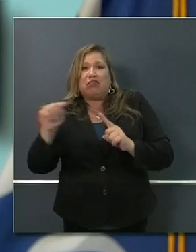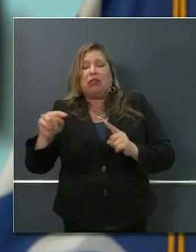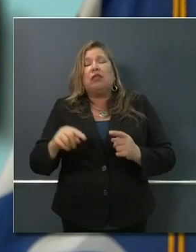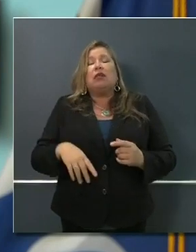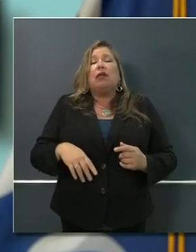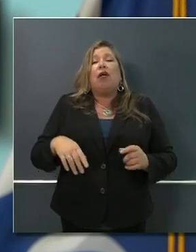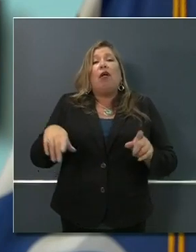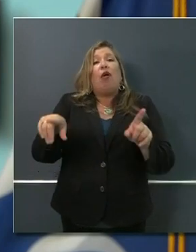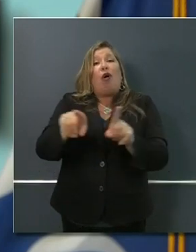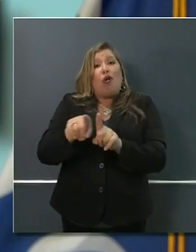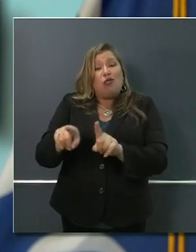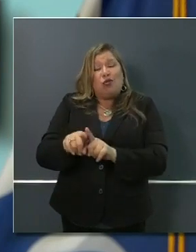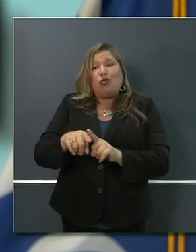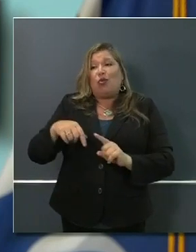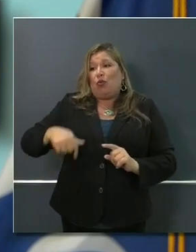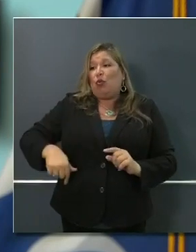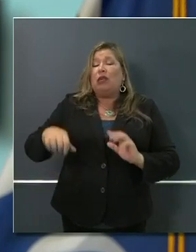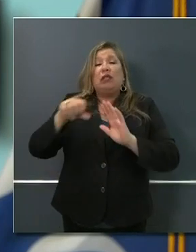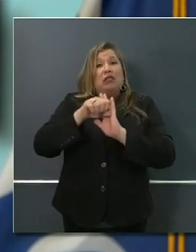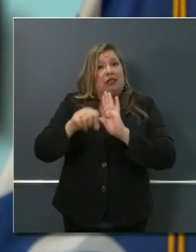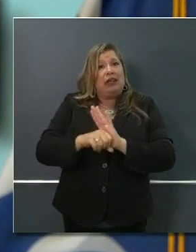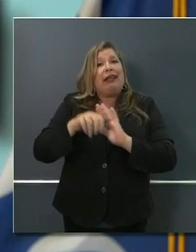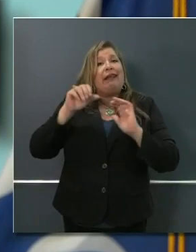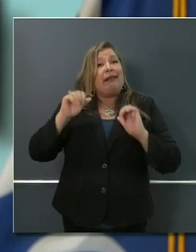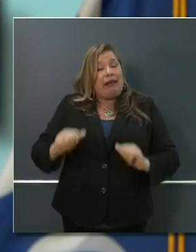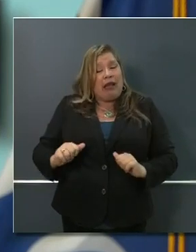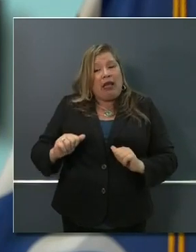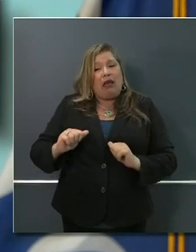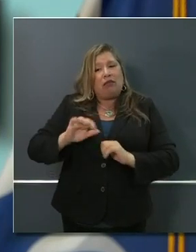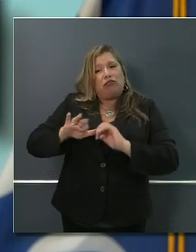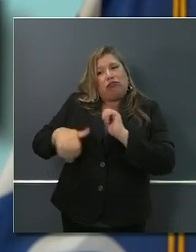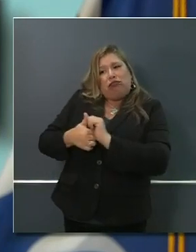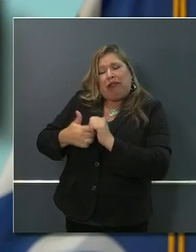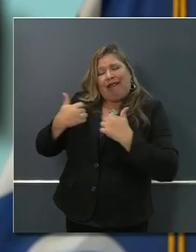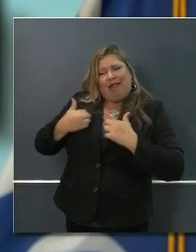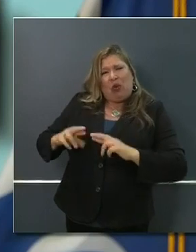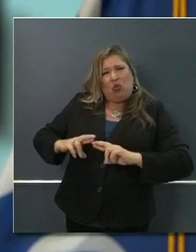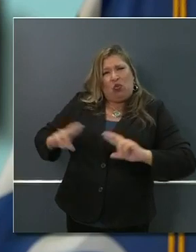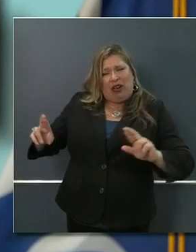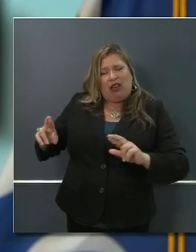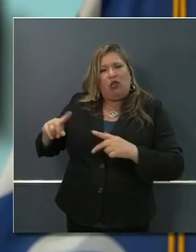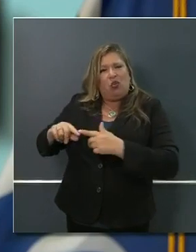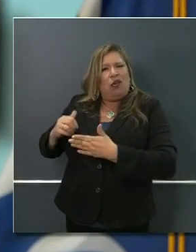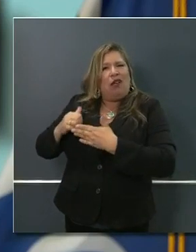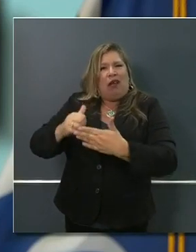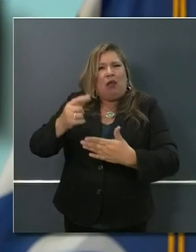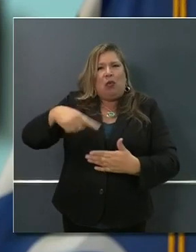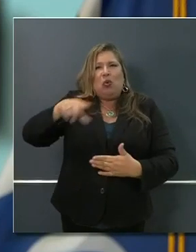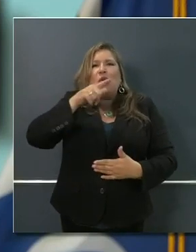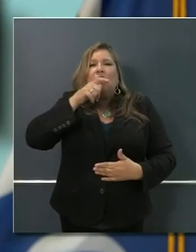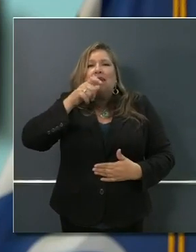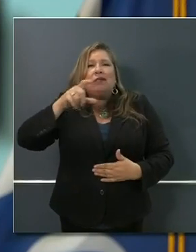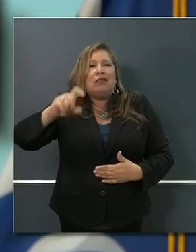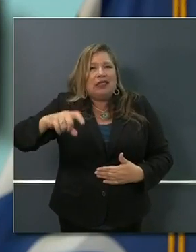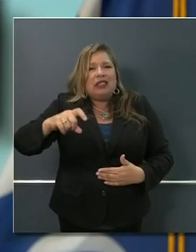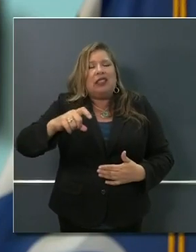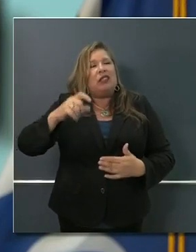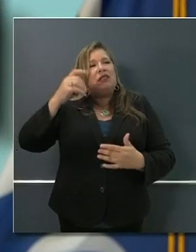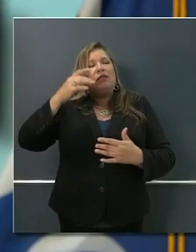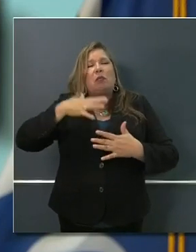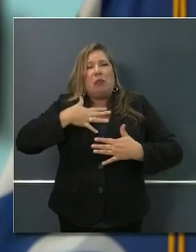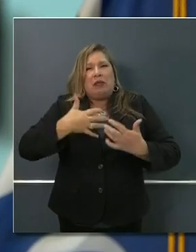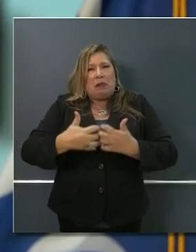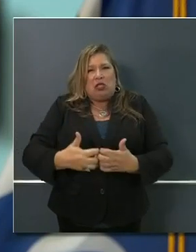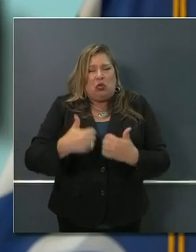our own state capacity in terms of our reserves and those that we have obviously lent to other states across the country.